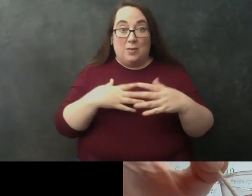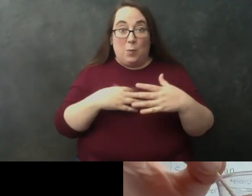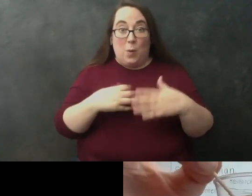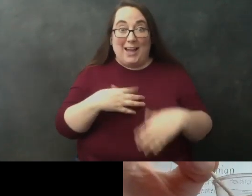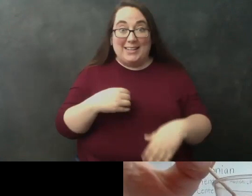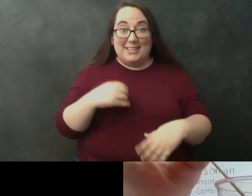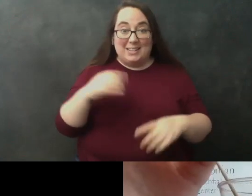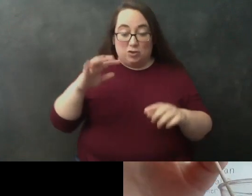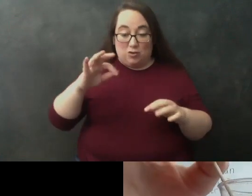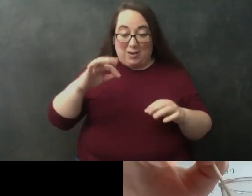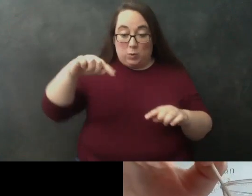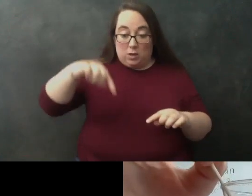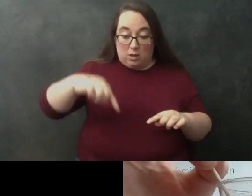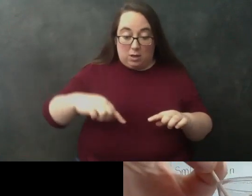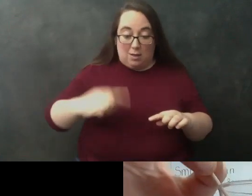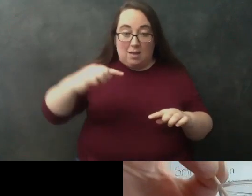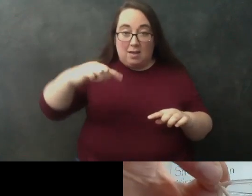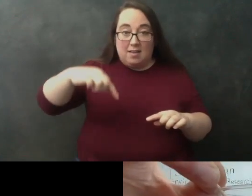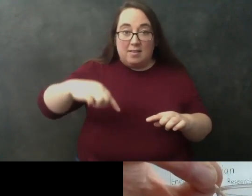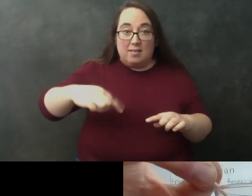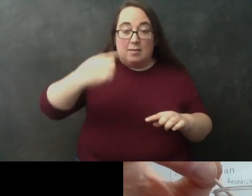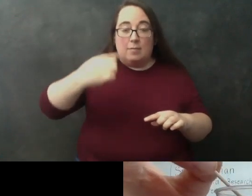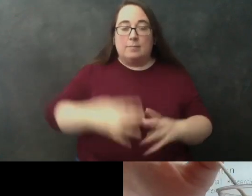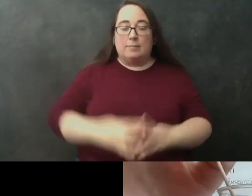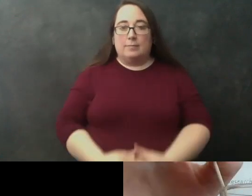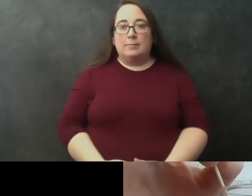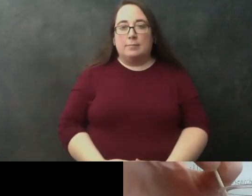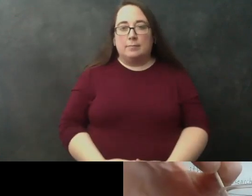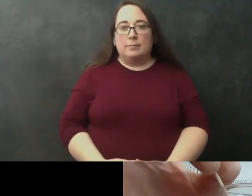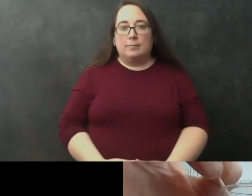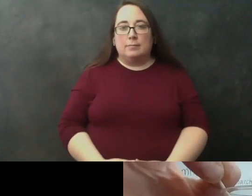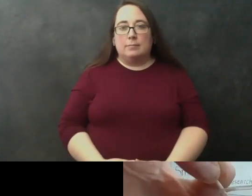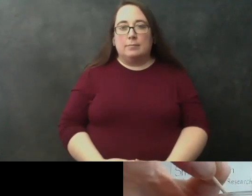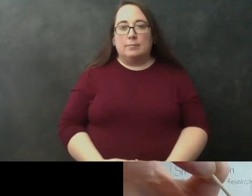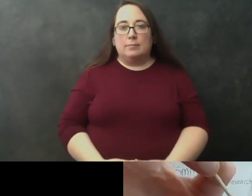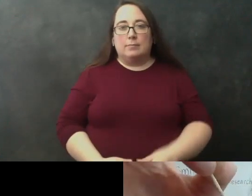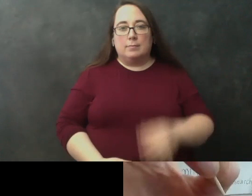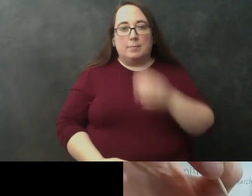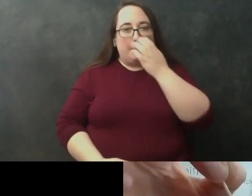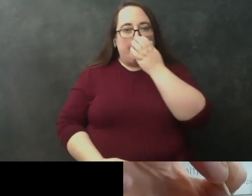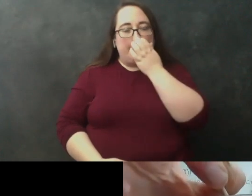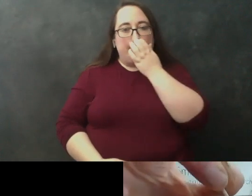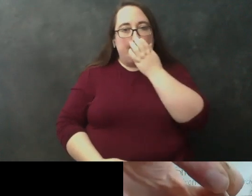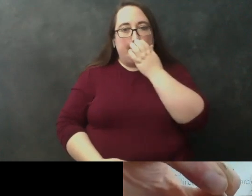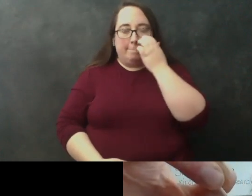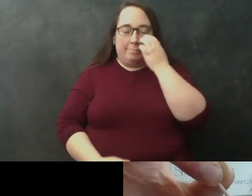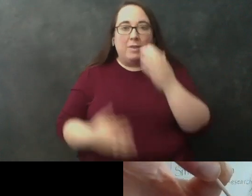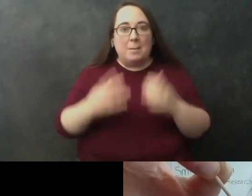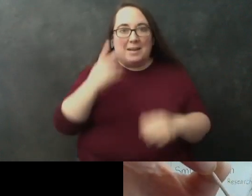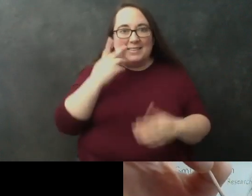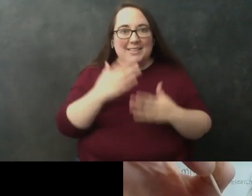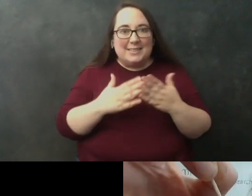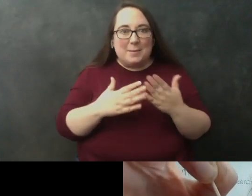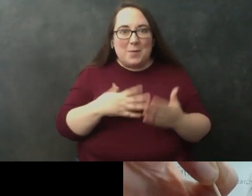middle layer where katrina said the dna was and you kind of start picking up like this and you might see some of those